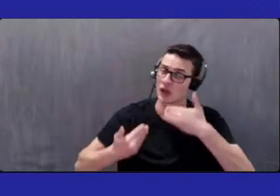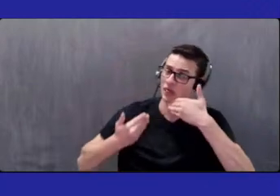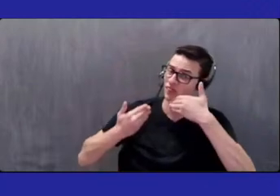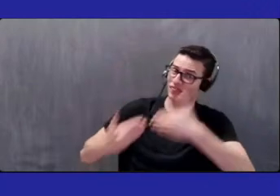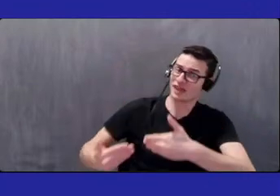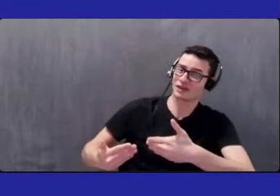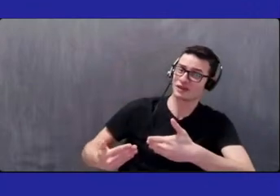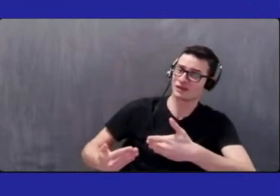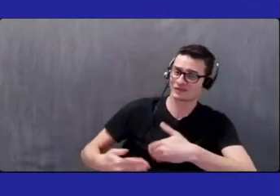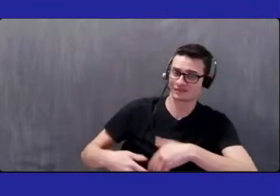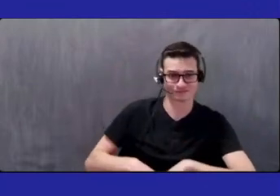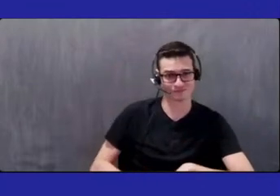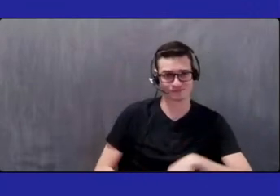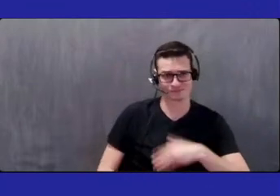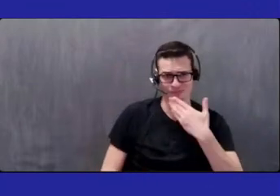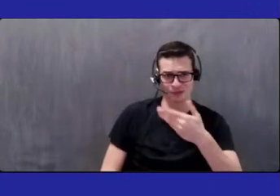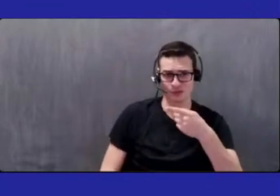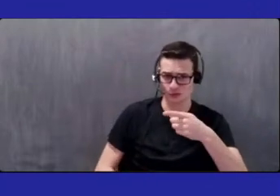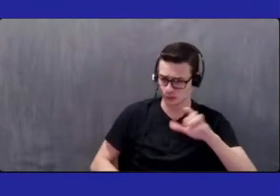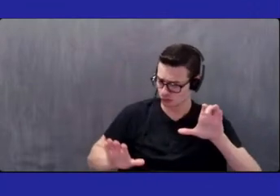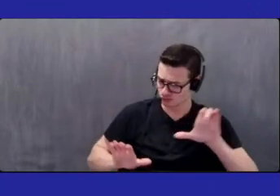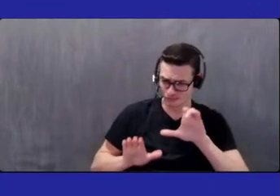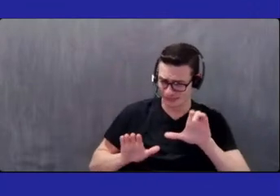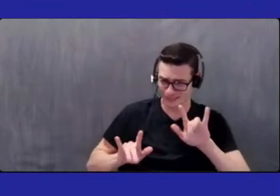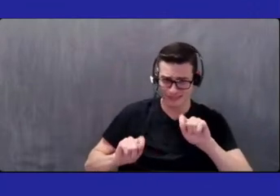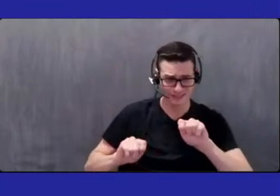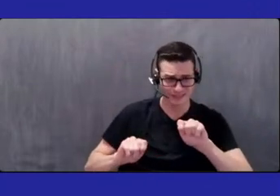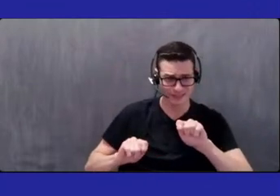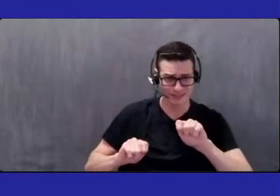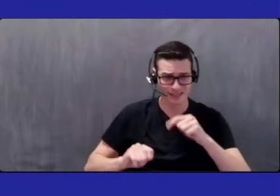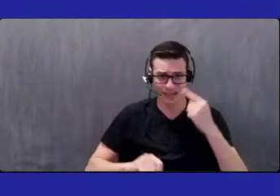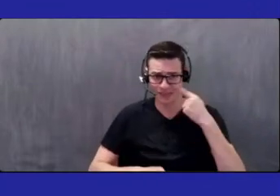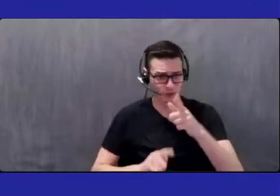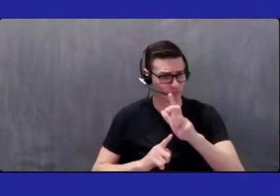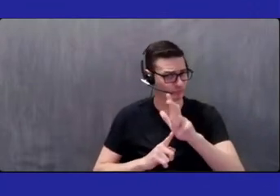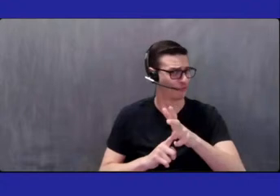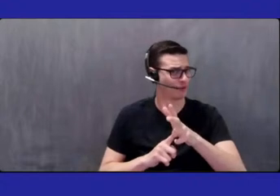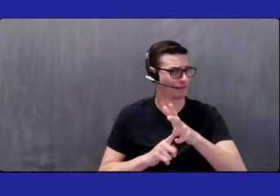Thank you. You did it. I think you did three minutes.